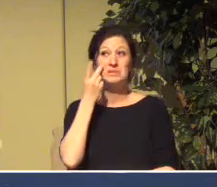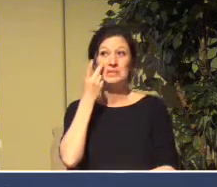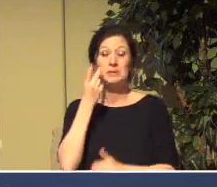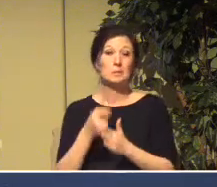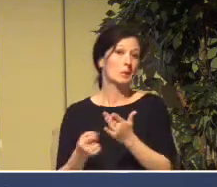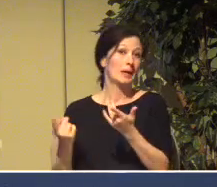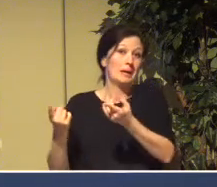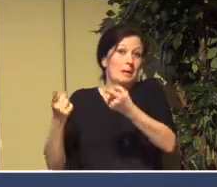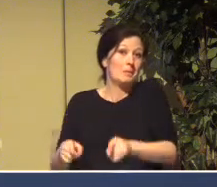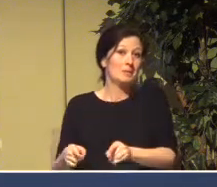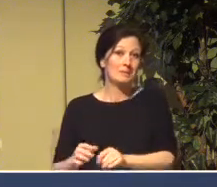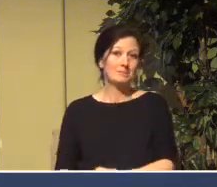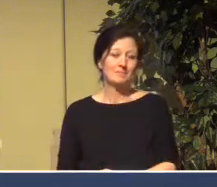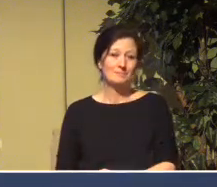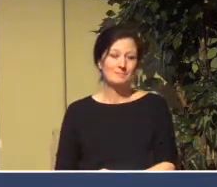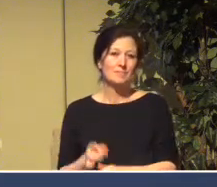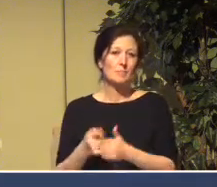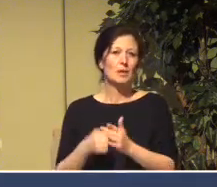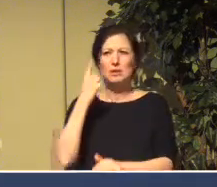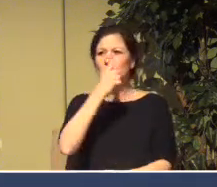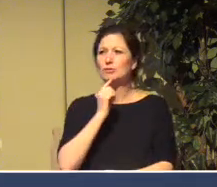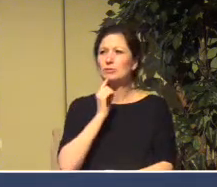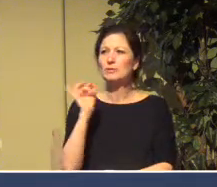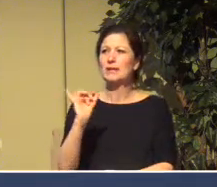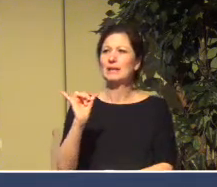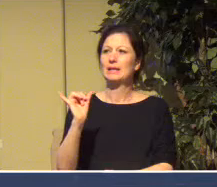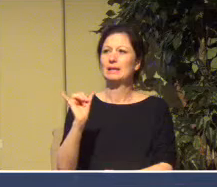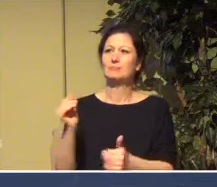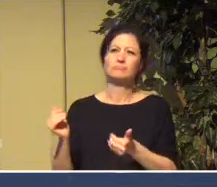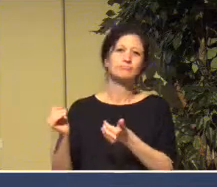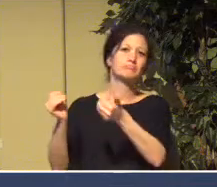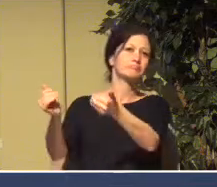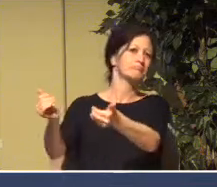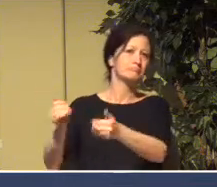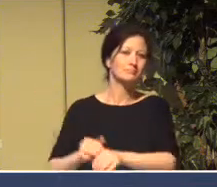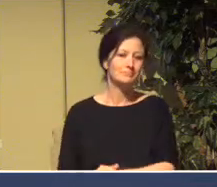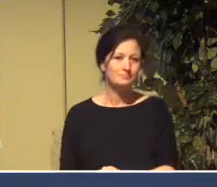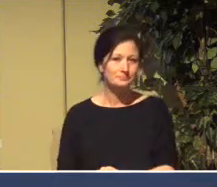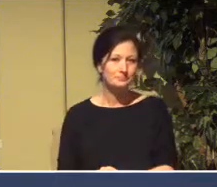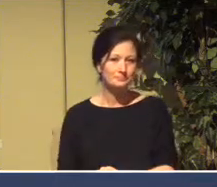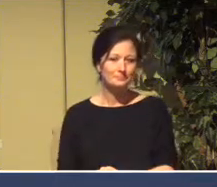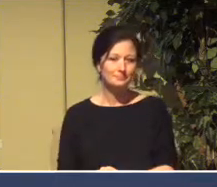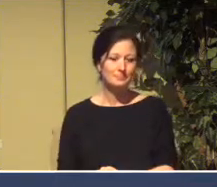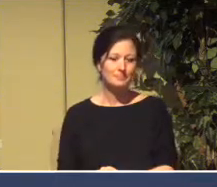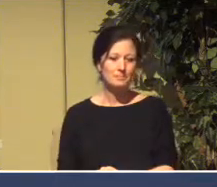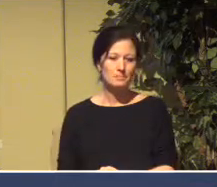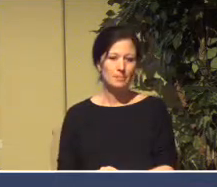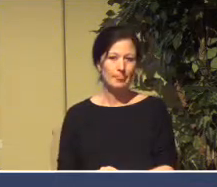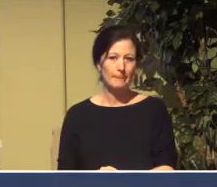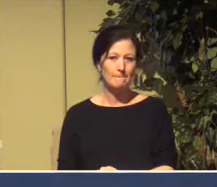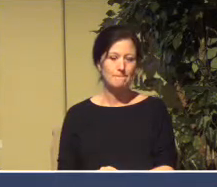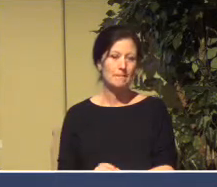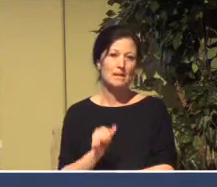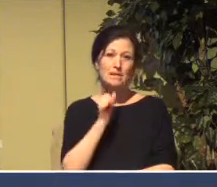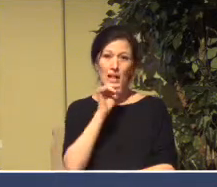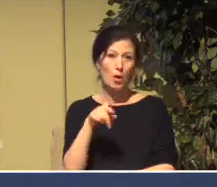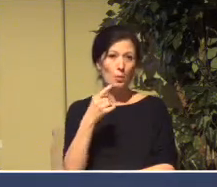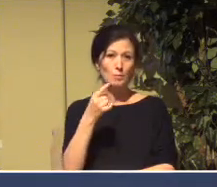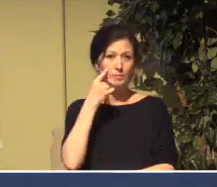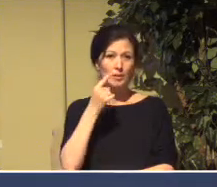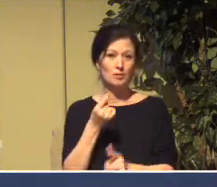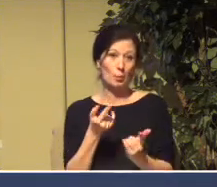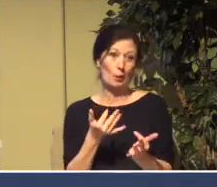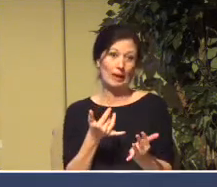there and what it looks like as we go forward because this is not just about, well, let's get us through this, but